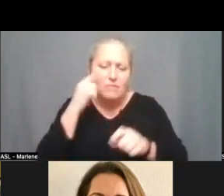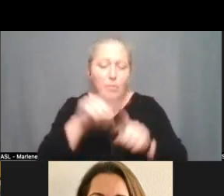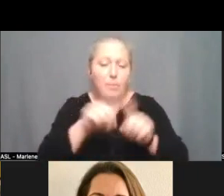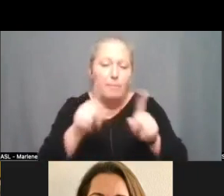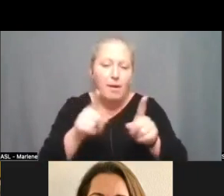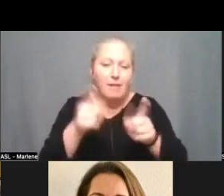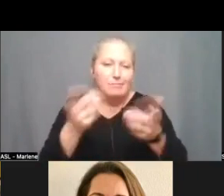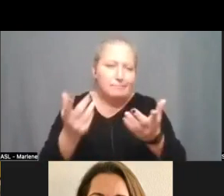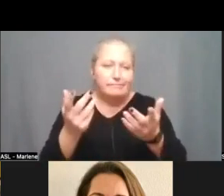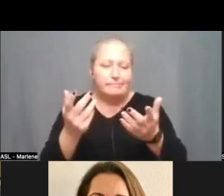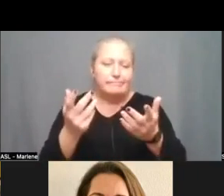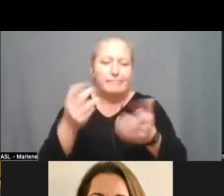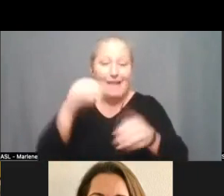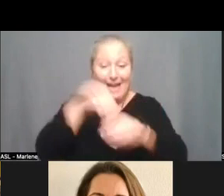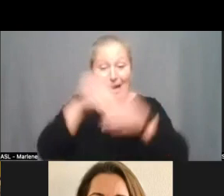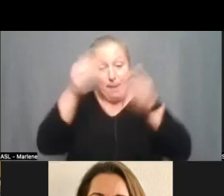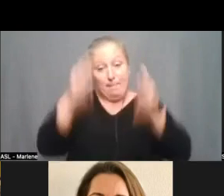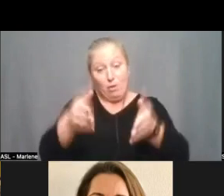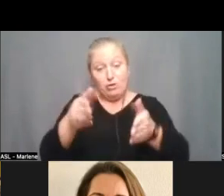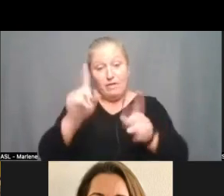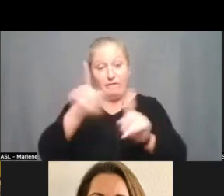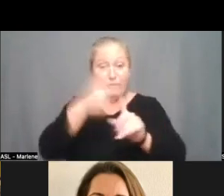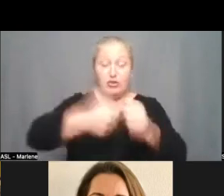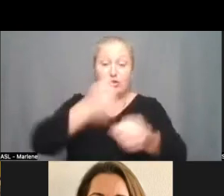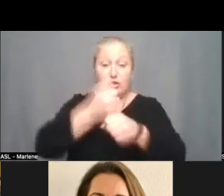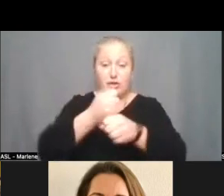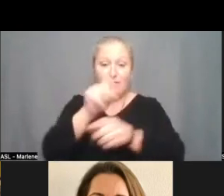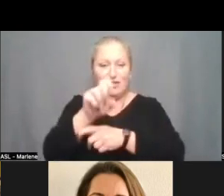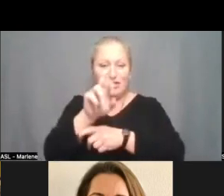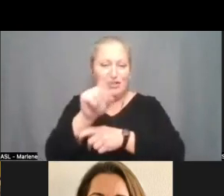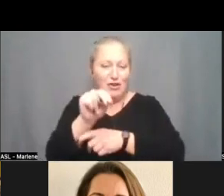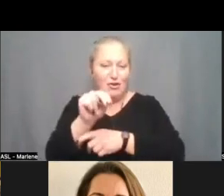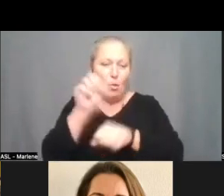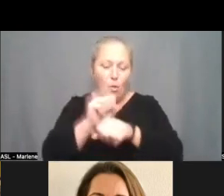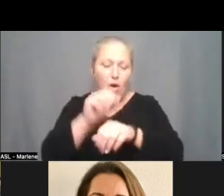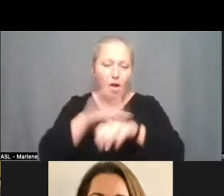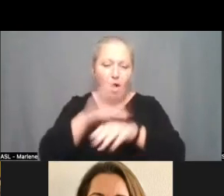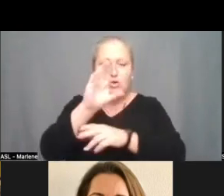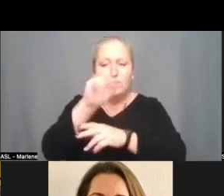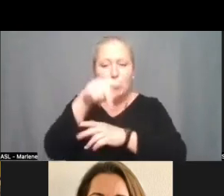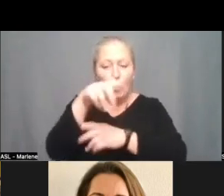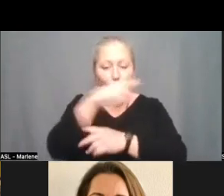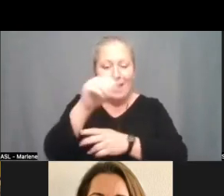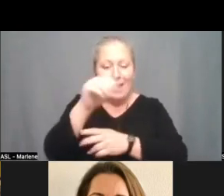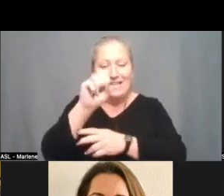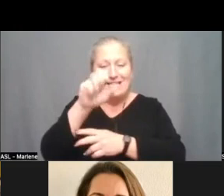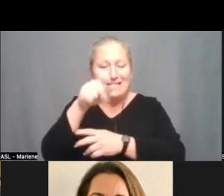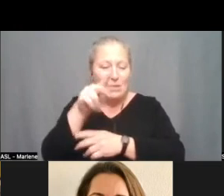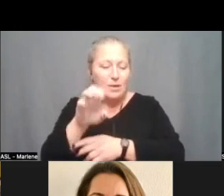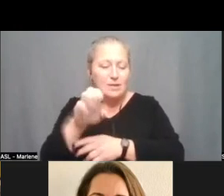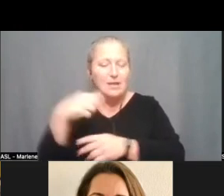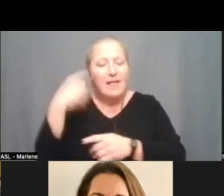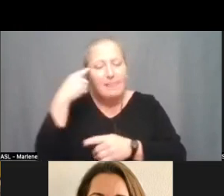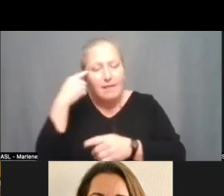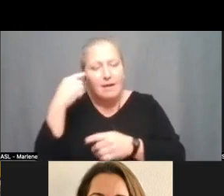again in person the first year with zern so we're working on a scope and sequence and um you know i think we have